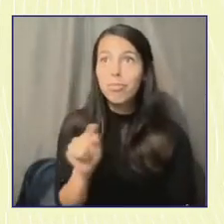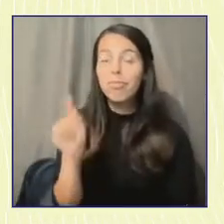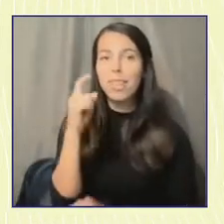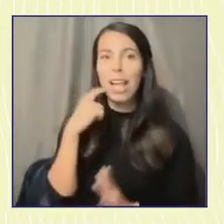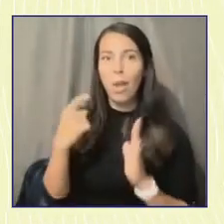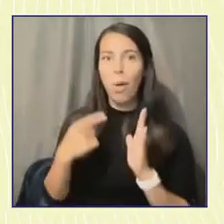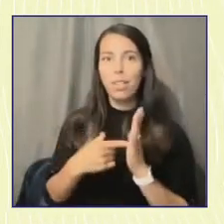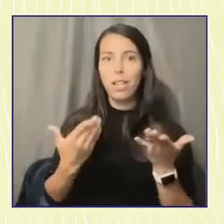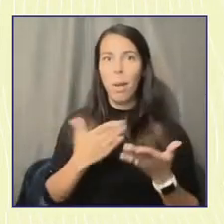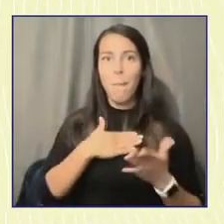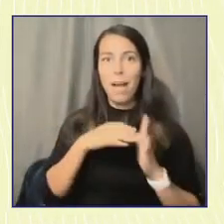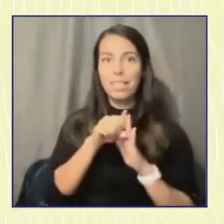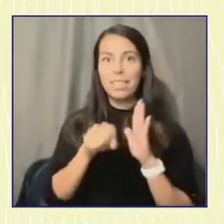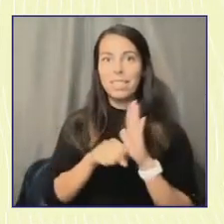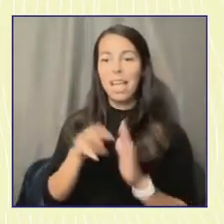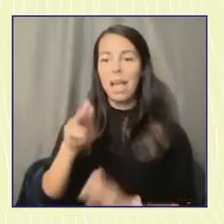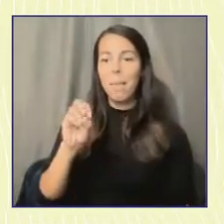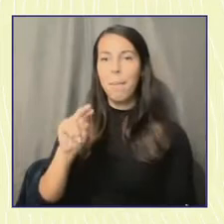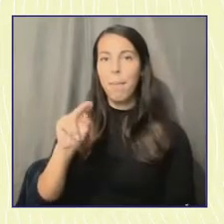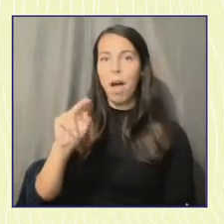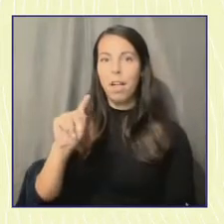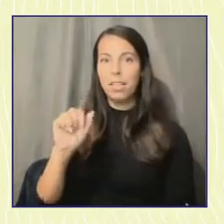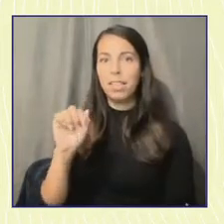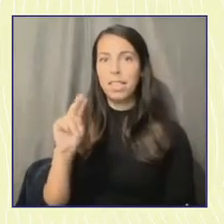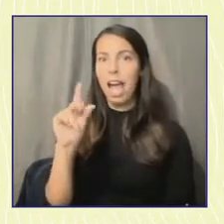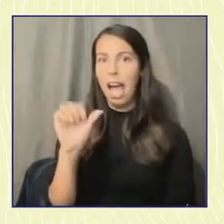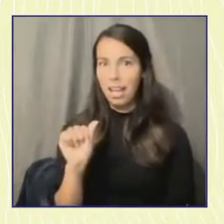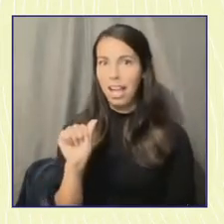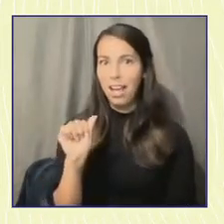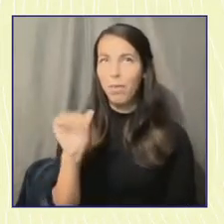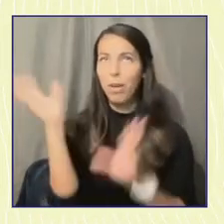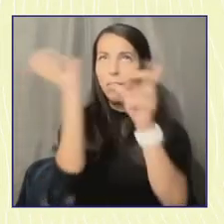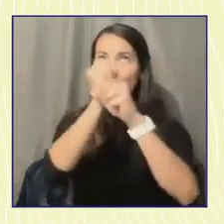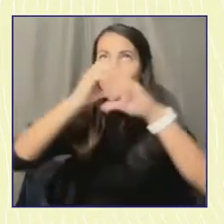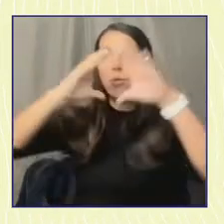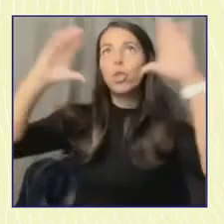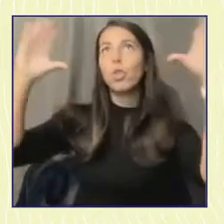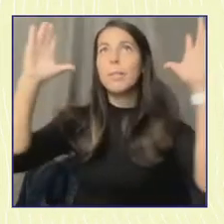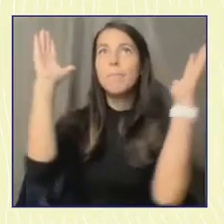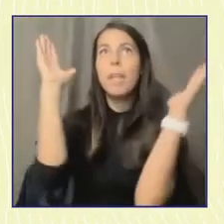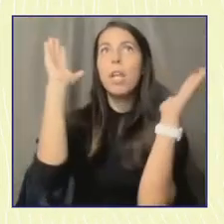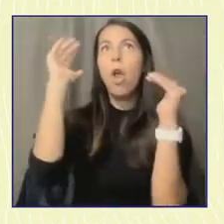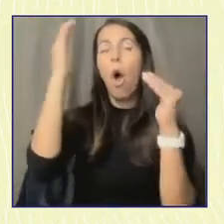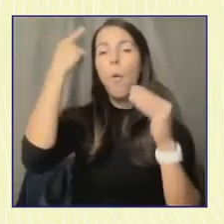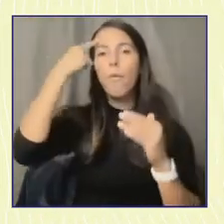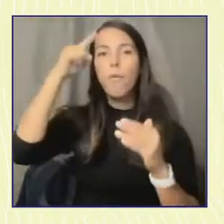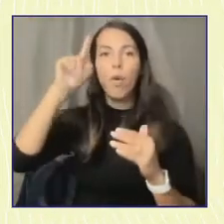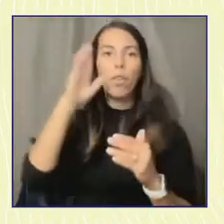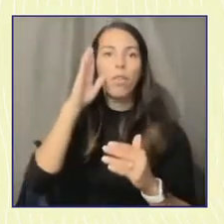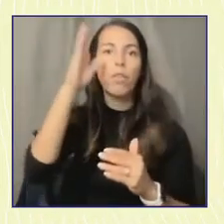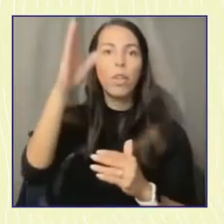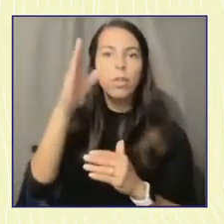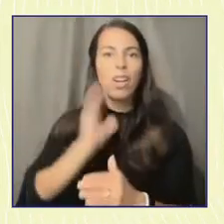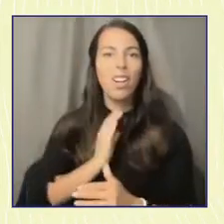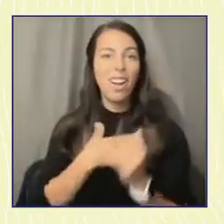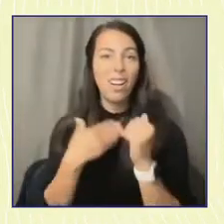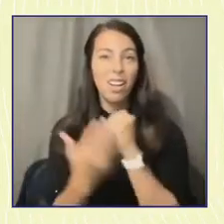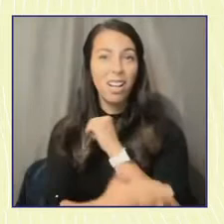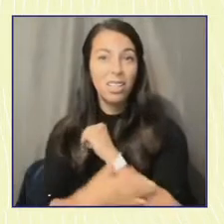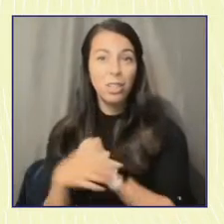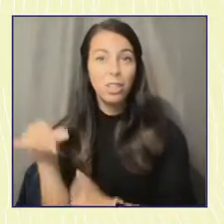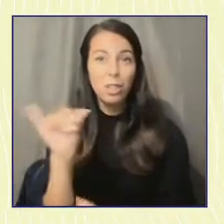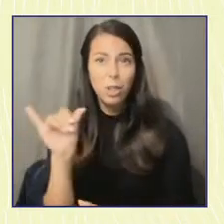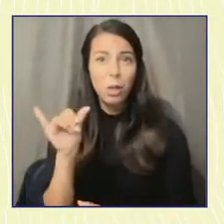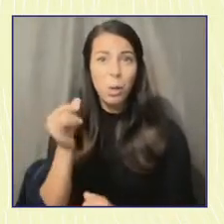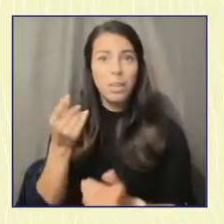just have really big dreams for our communities and really big hopes for our country and sometimes they can seem really lofty.